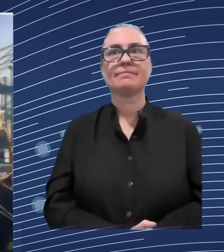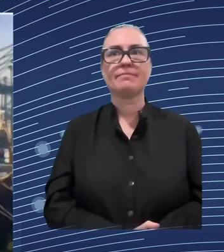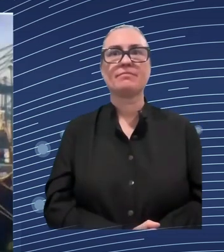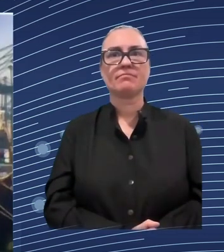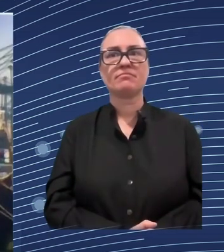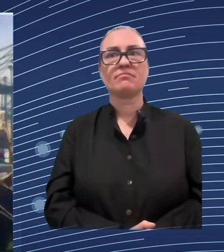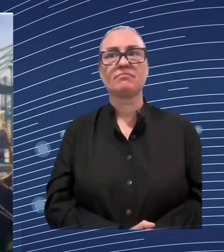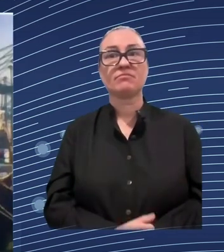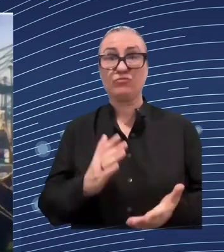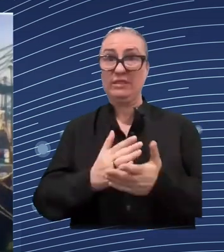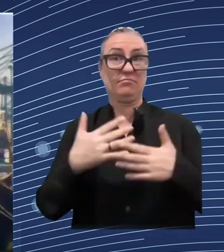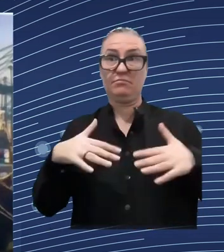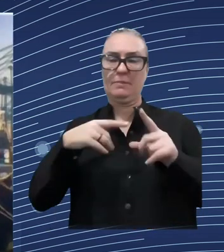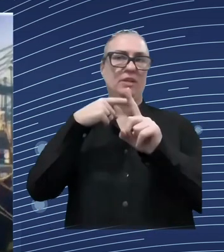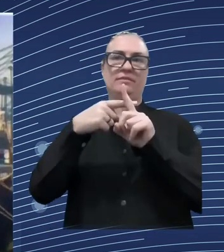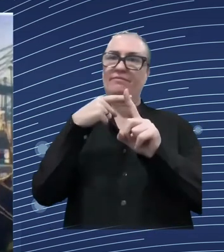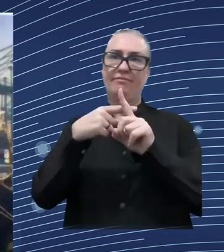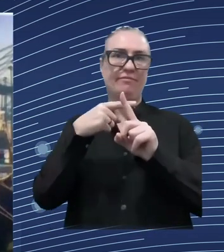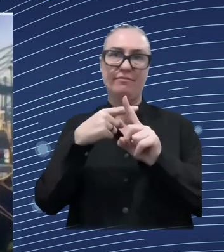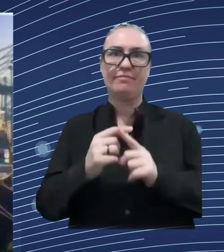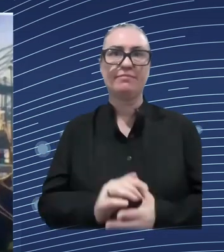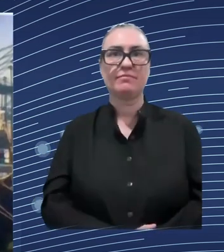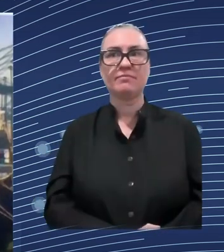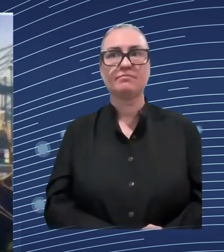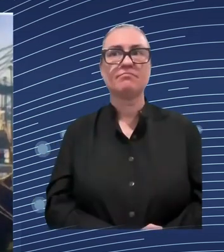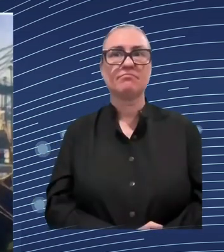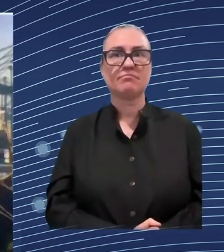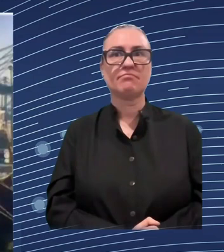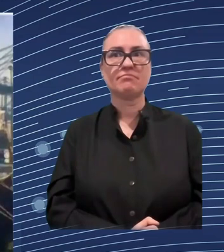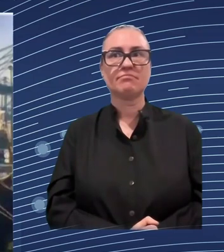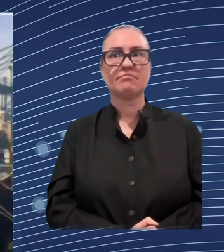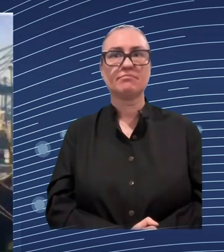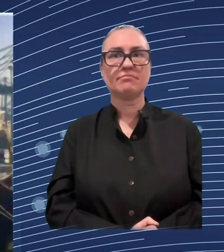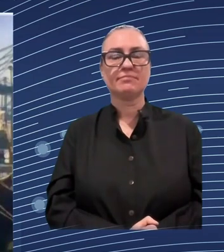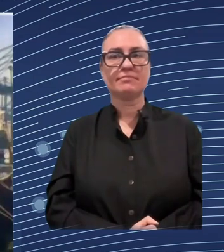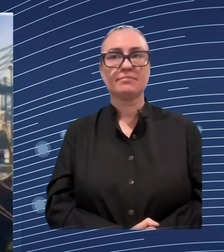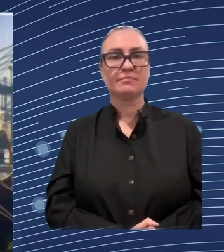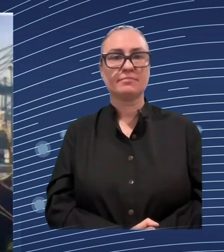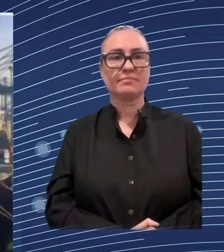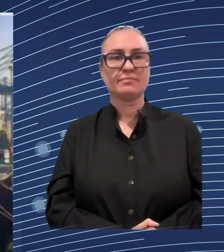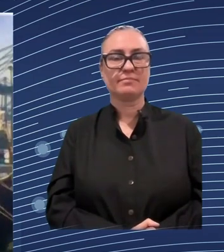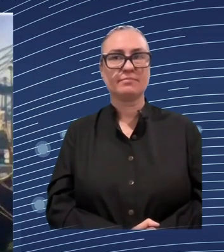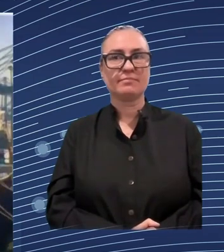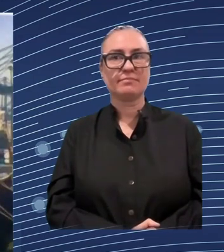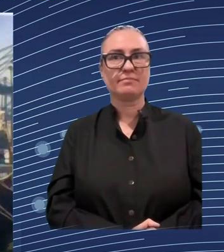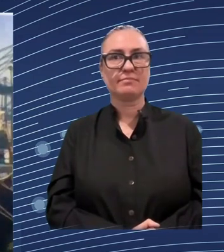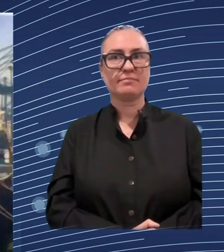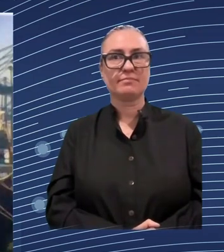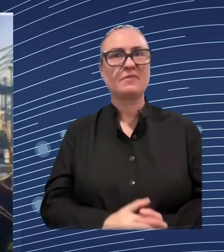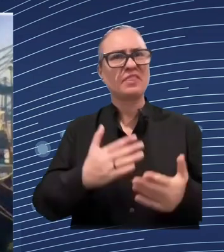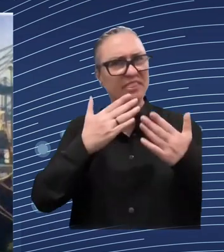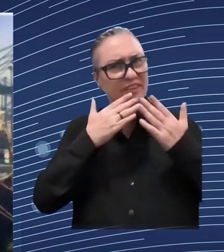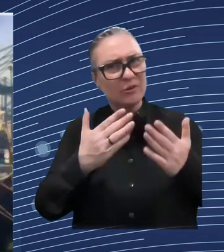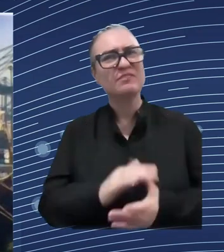andre and i think that's a very nice example of how technology can actually facilitate that that skills process fantastic now we've heard a lot about